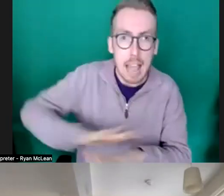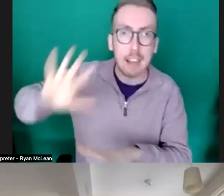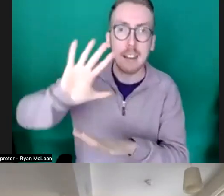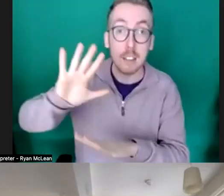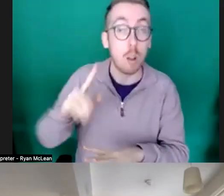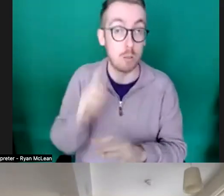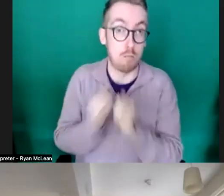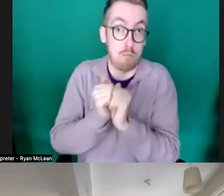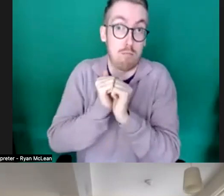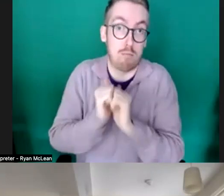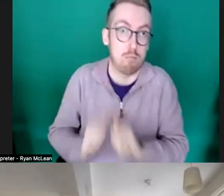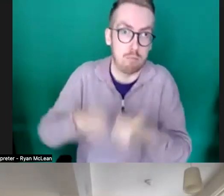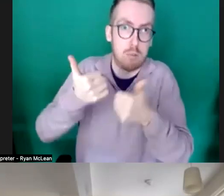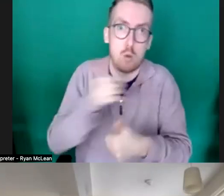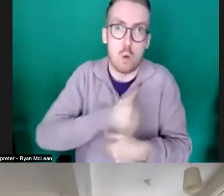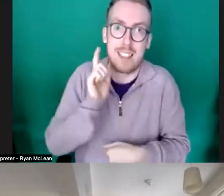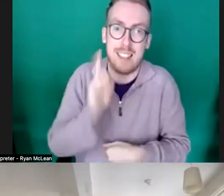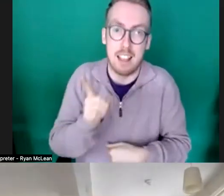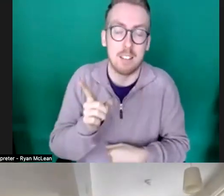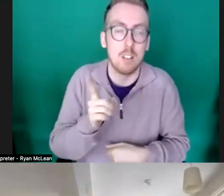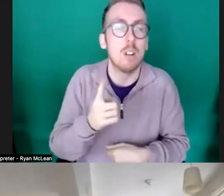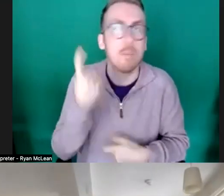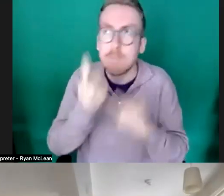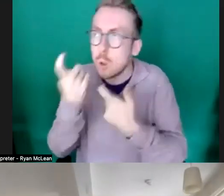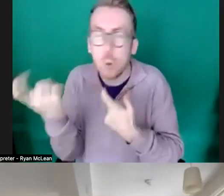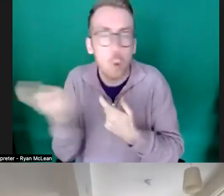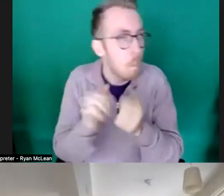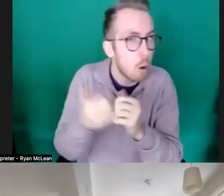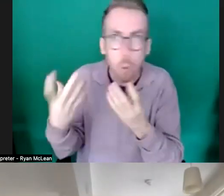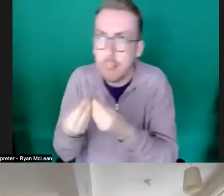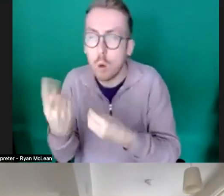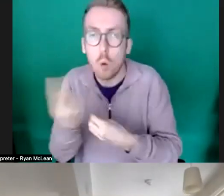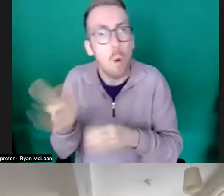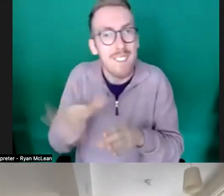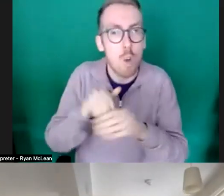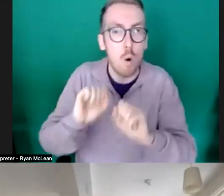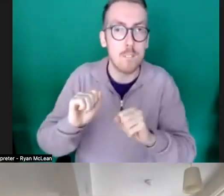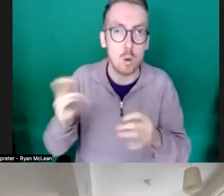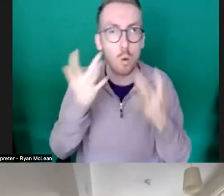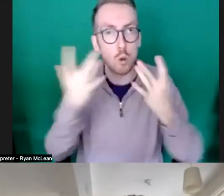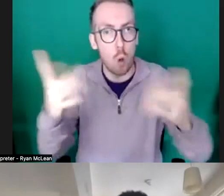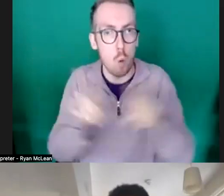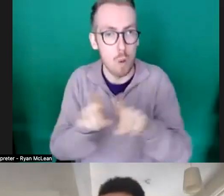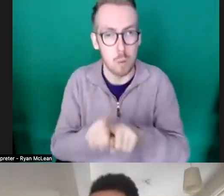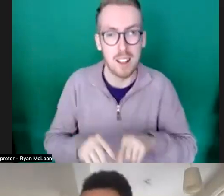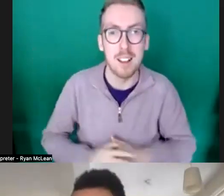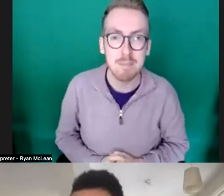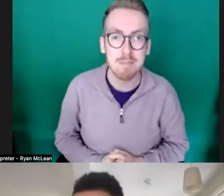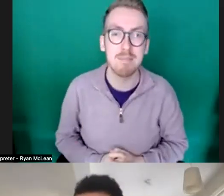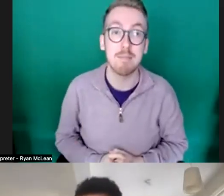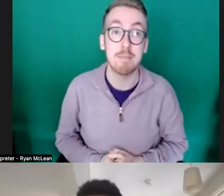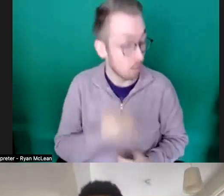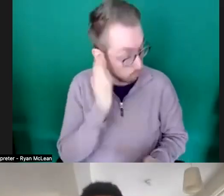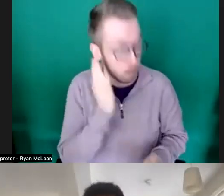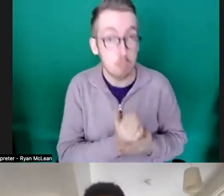to use that to to make partners and look at who you might work with or who might be in your show yeah absolutely